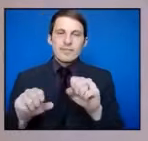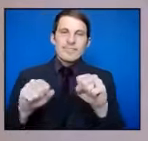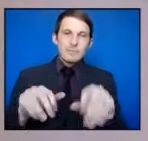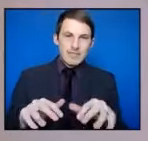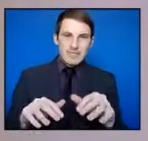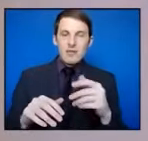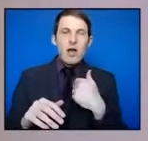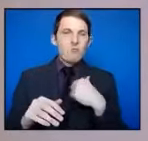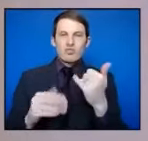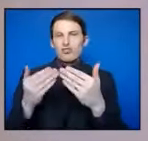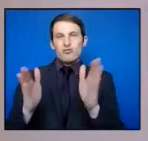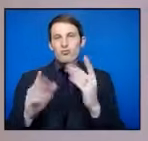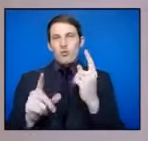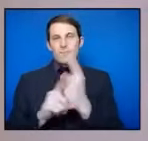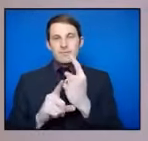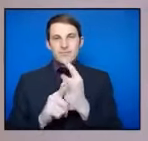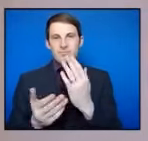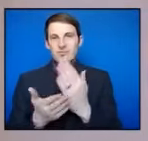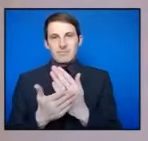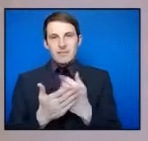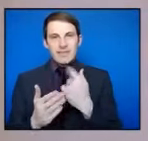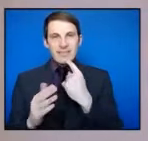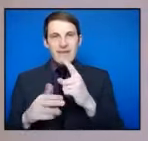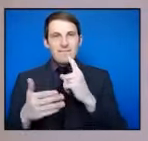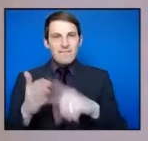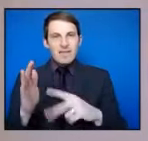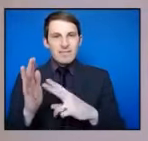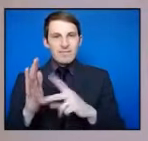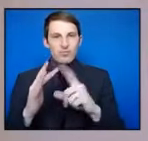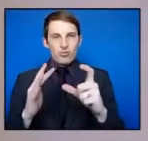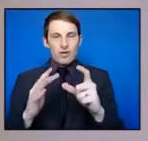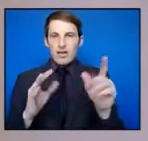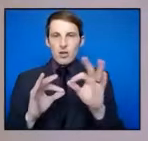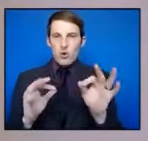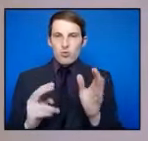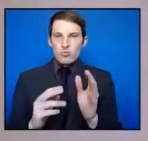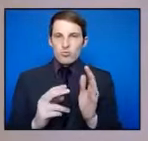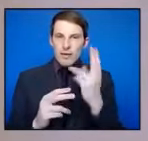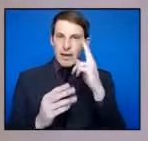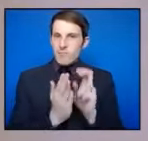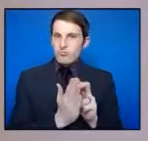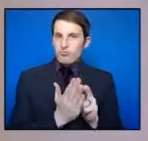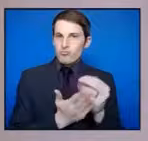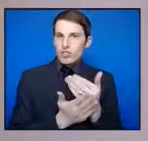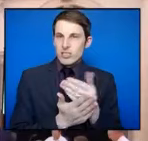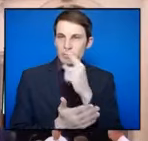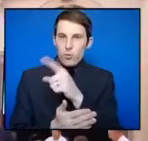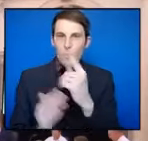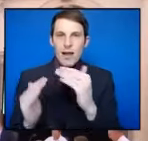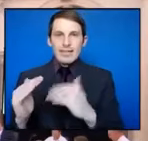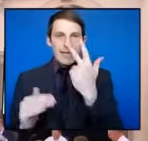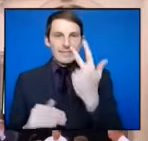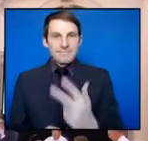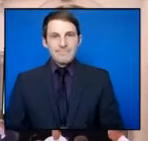comment. As I said, Fines Victoria don't register fines of people that are under 18 years old. Thank you.